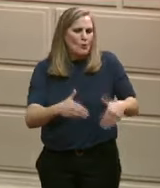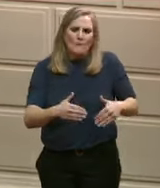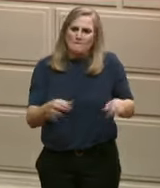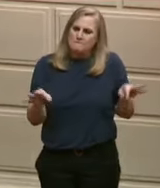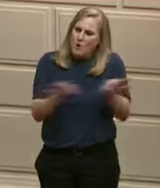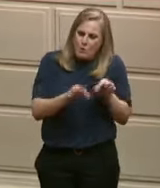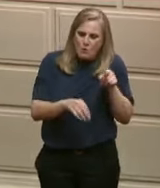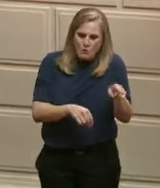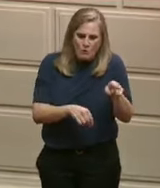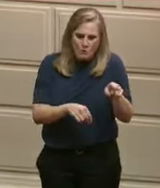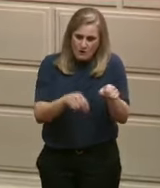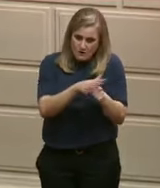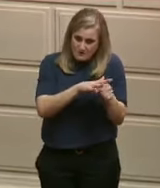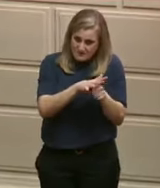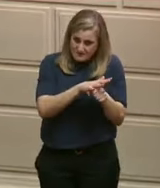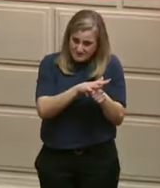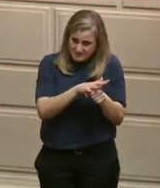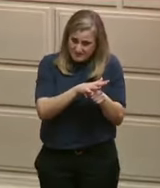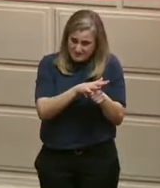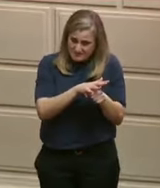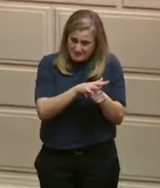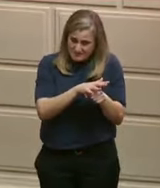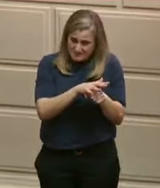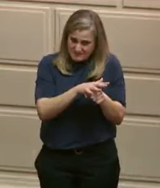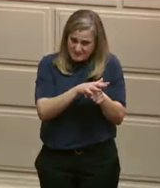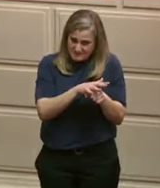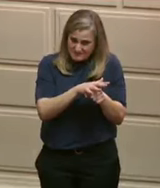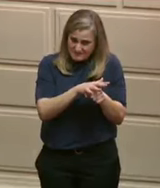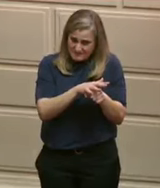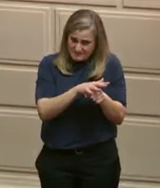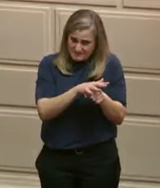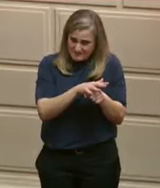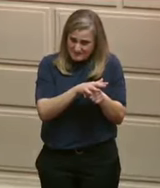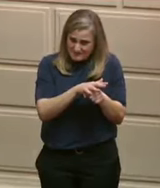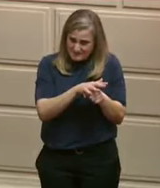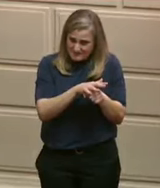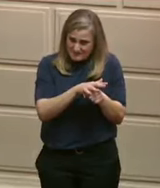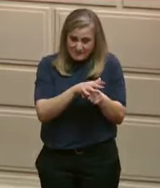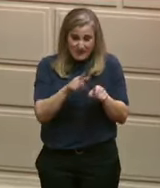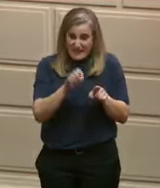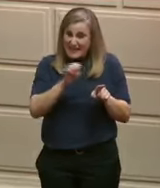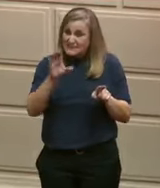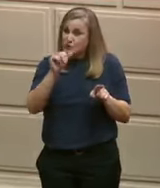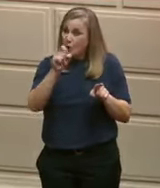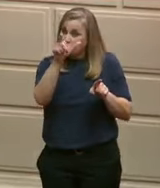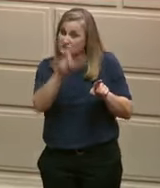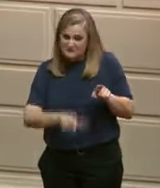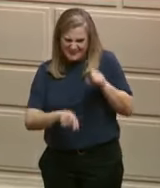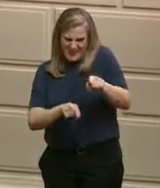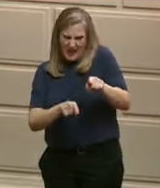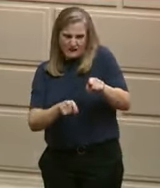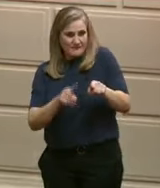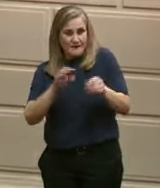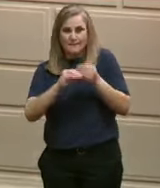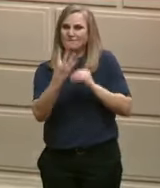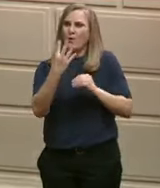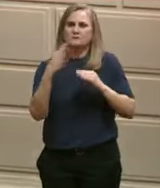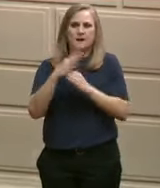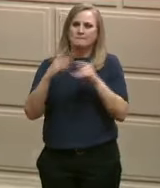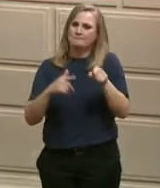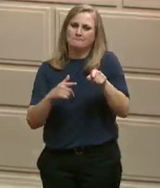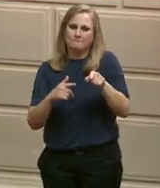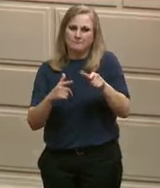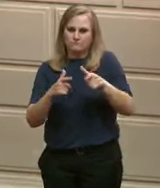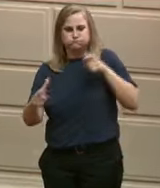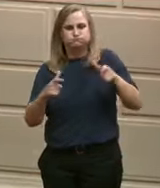is the fourth highest value fishing port on the East Coast. And the 18th highest value port in the